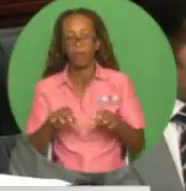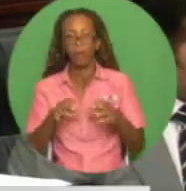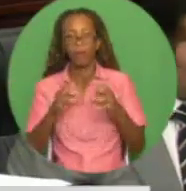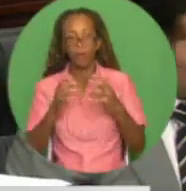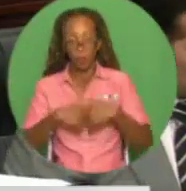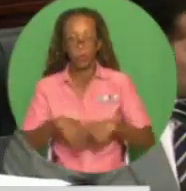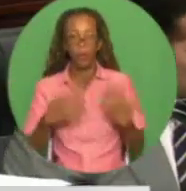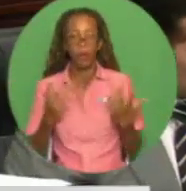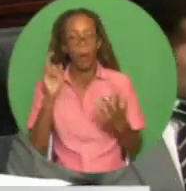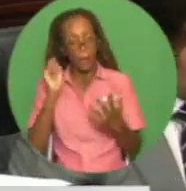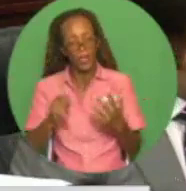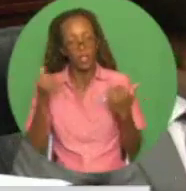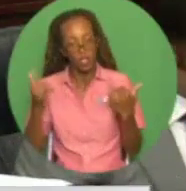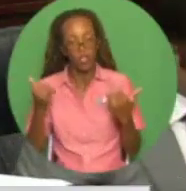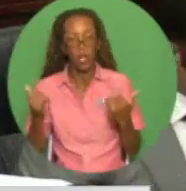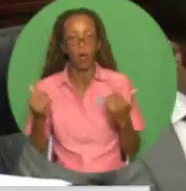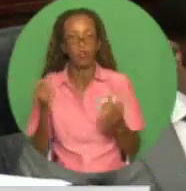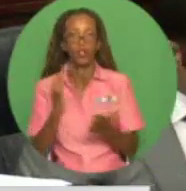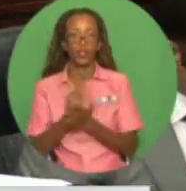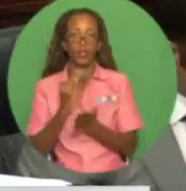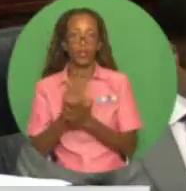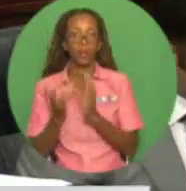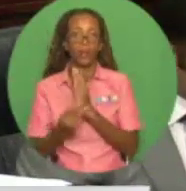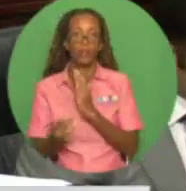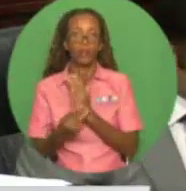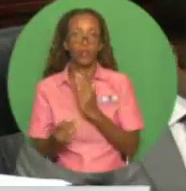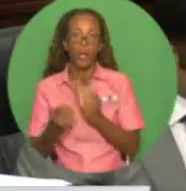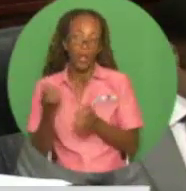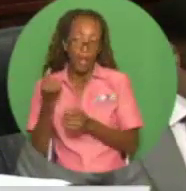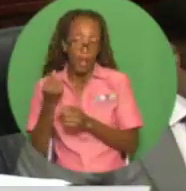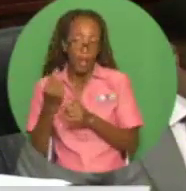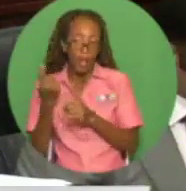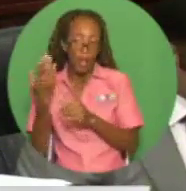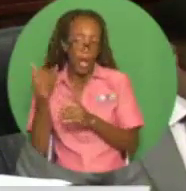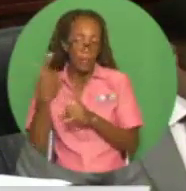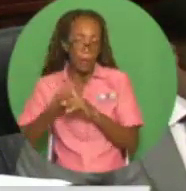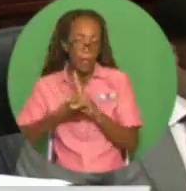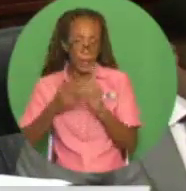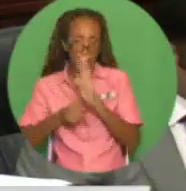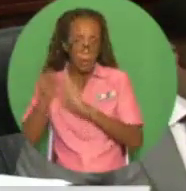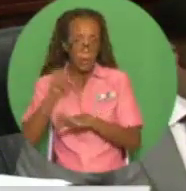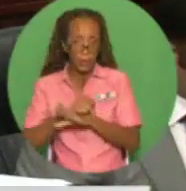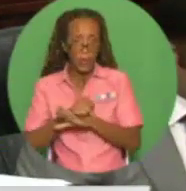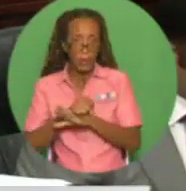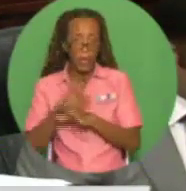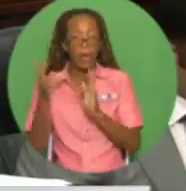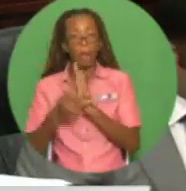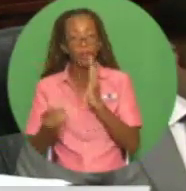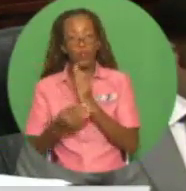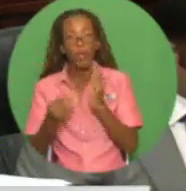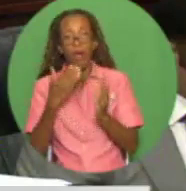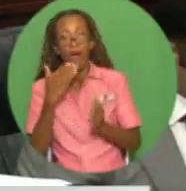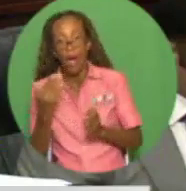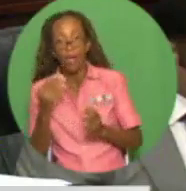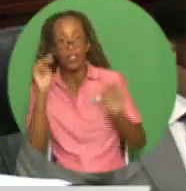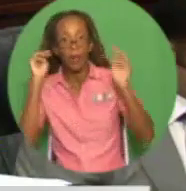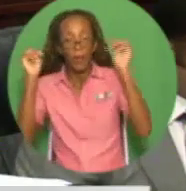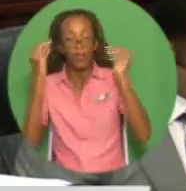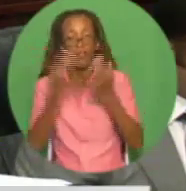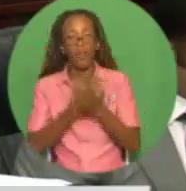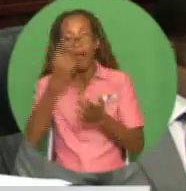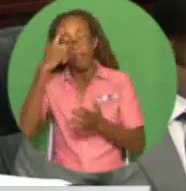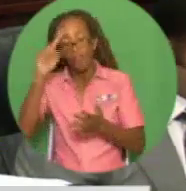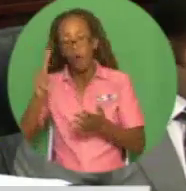must be taken now. As recently as last month, Petrotrin approached the Ministry of Finance for financial